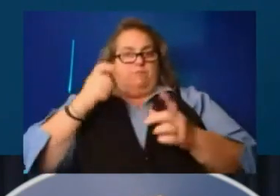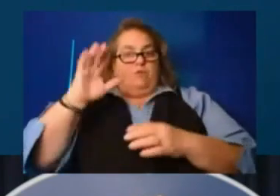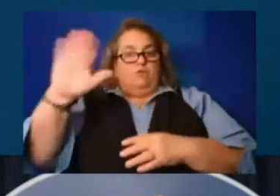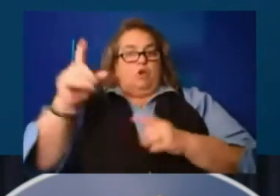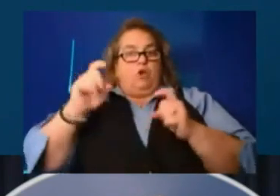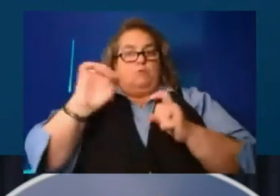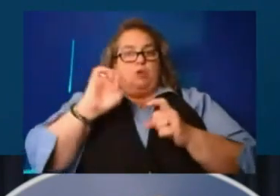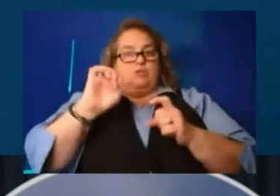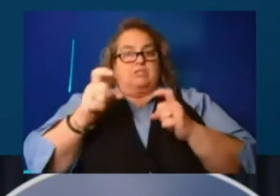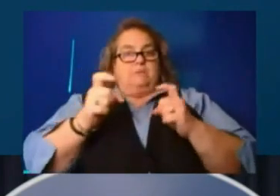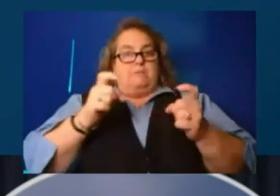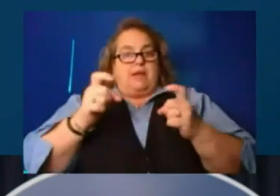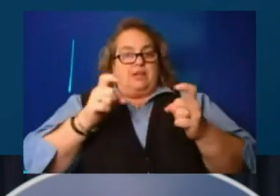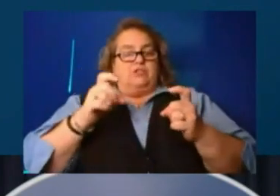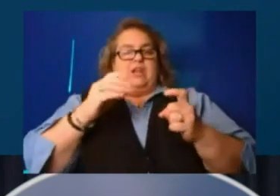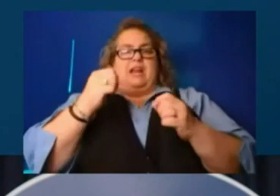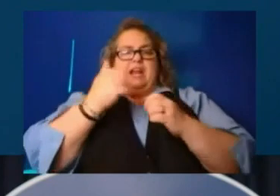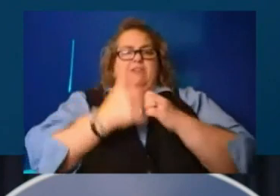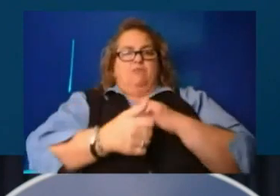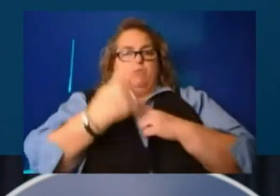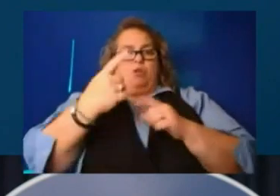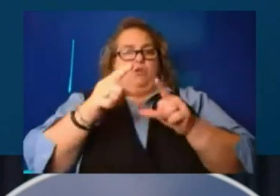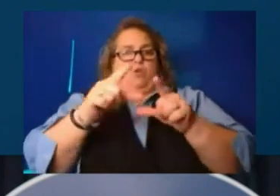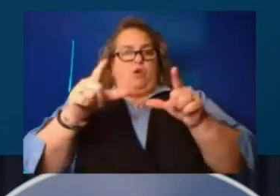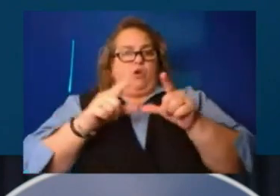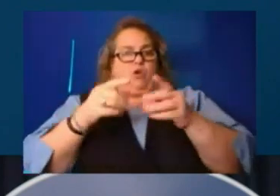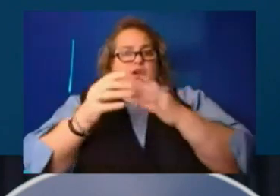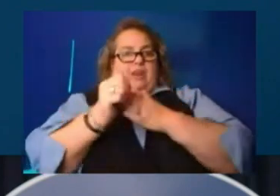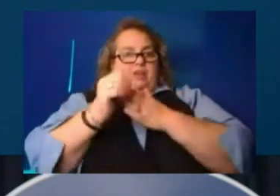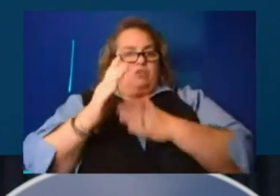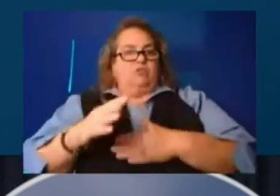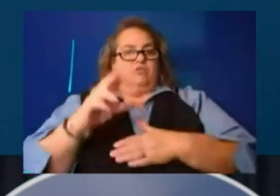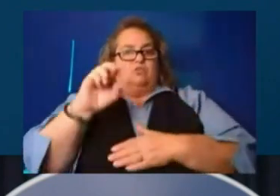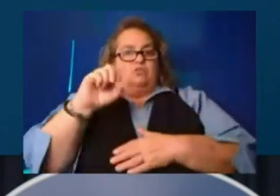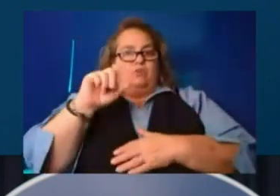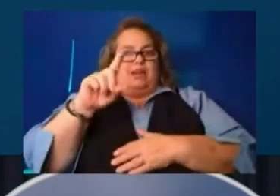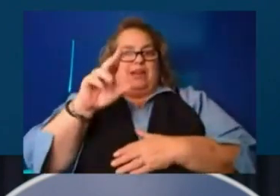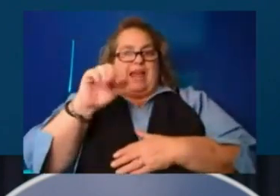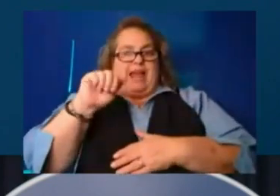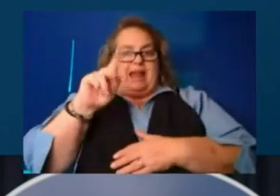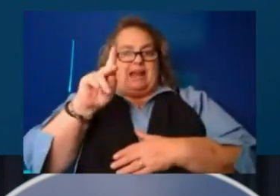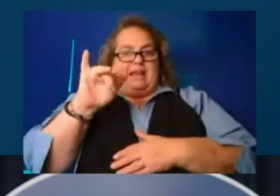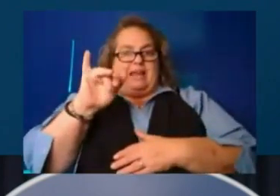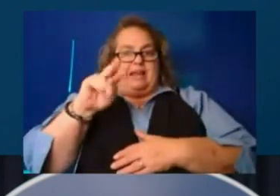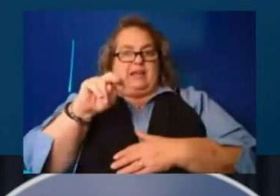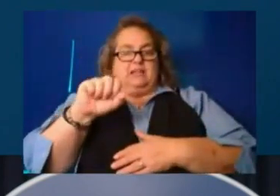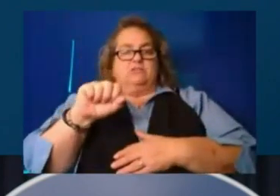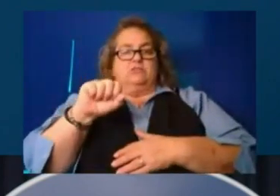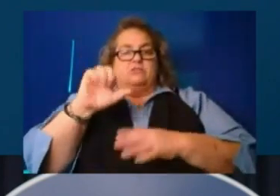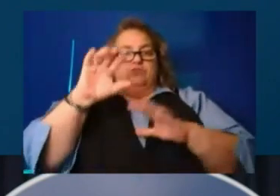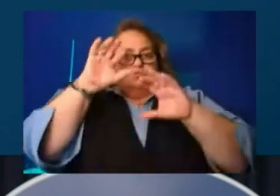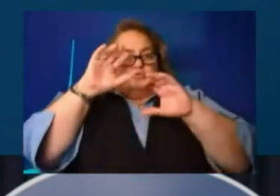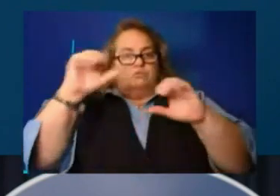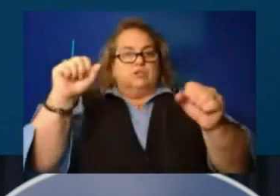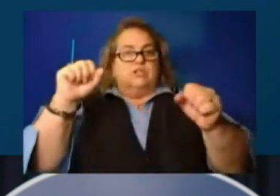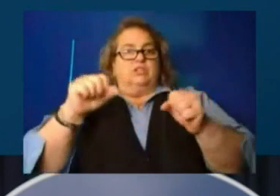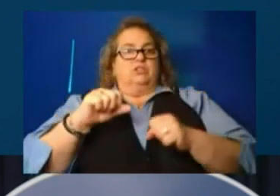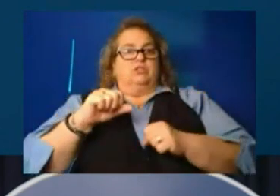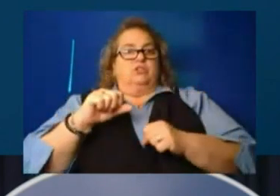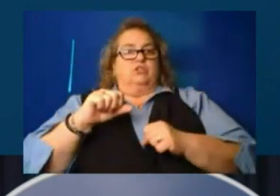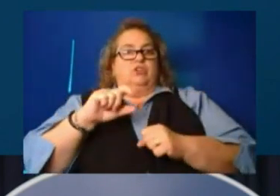everybody, local leaders there. Reed Atkins, Superintendent, uh, Sheriff Scott over there.